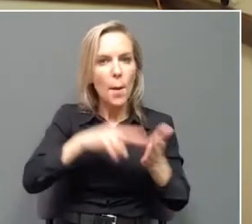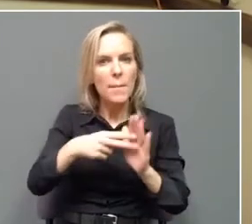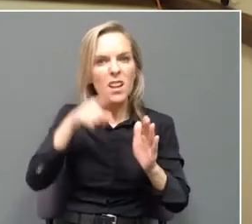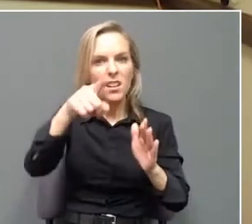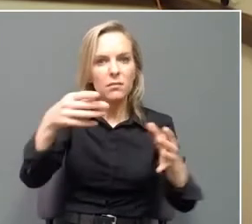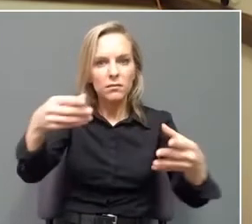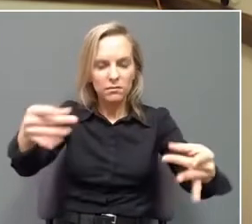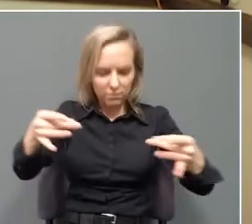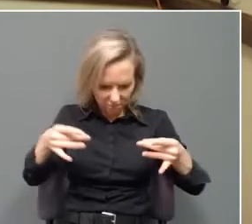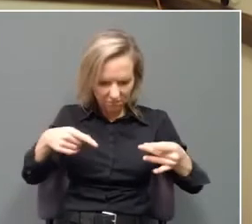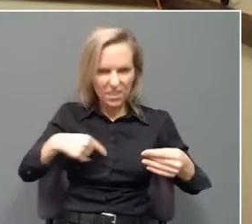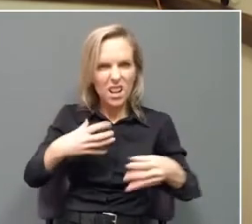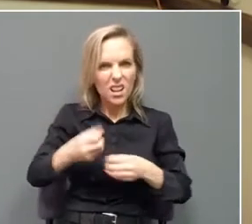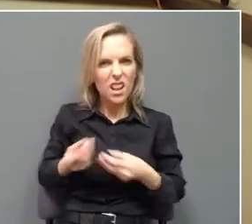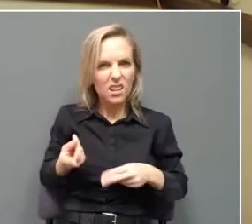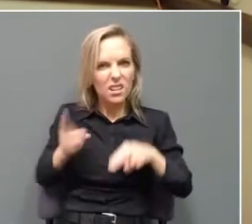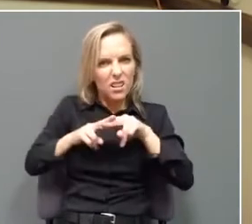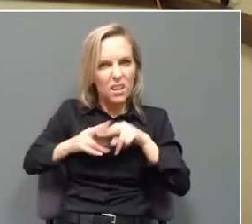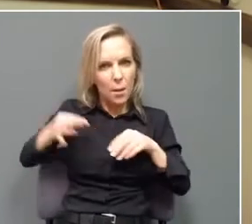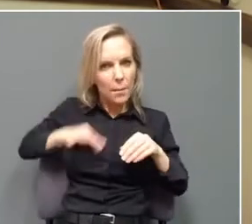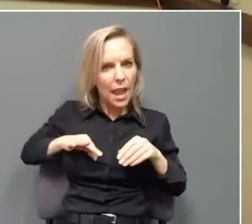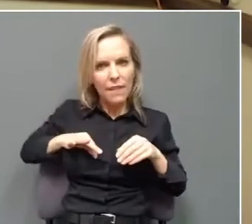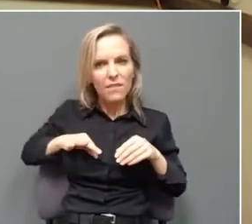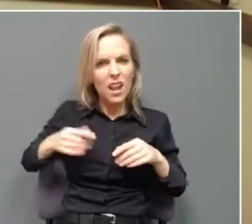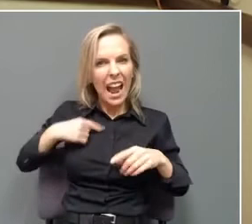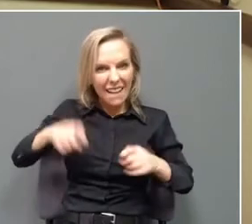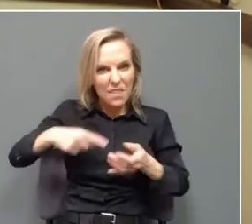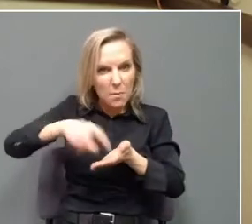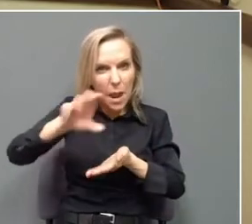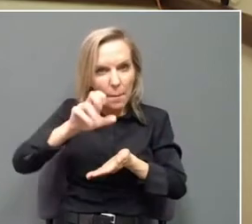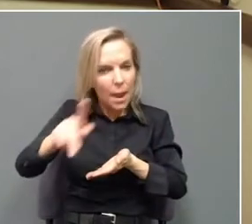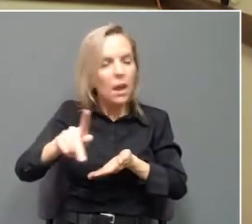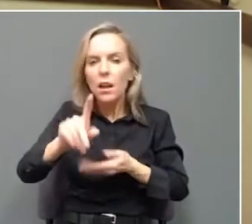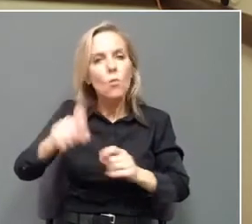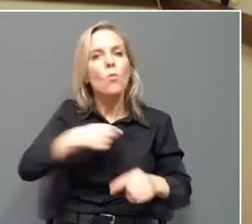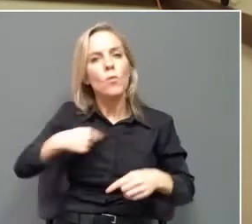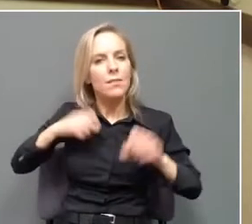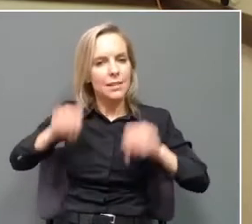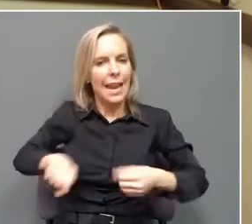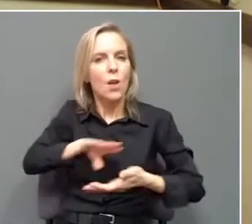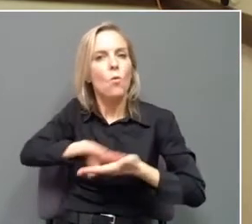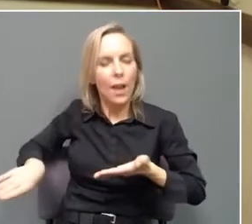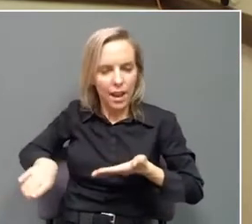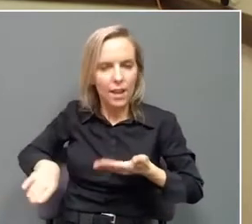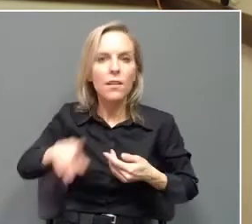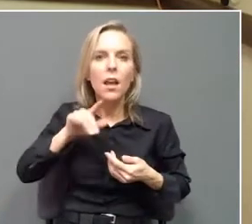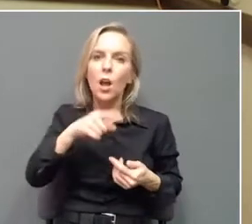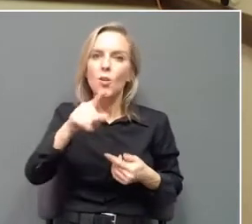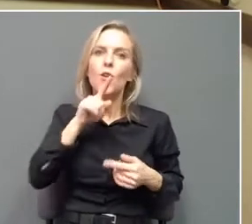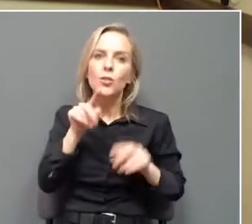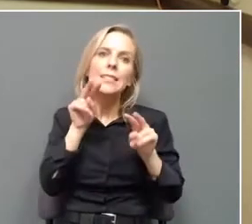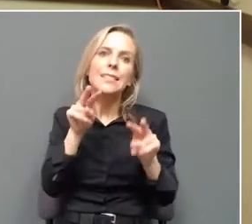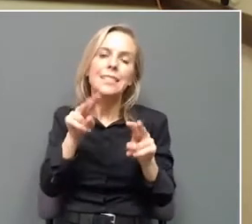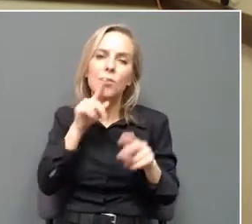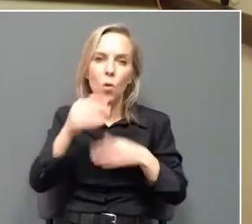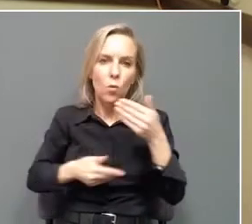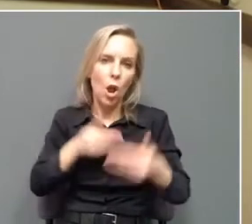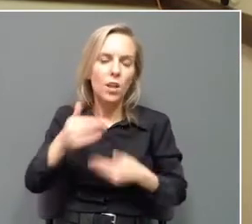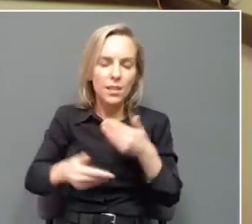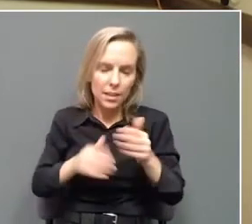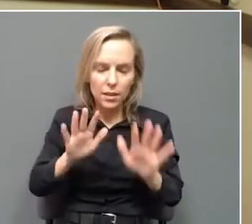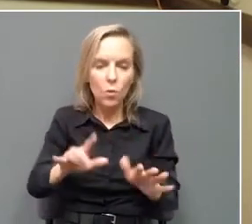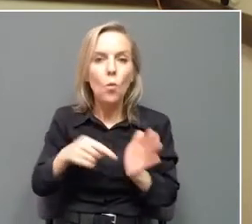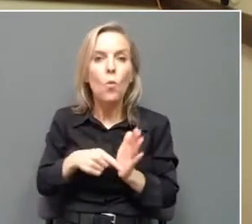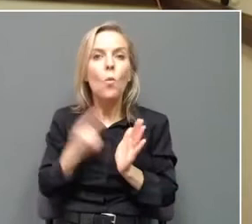to. And now we can waive those. We know you're anxious to get that process underway. Know that once